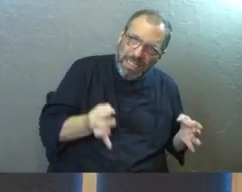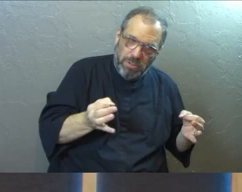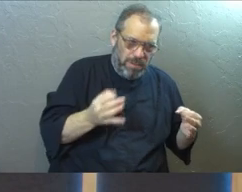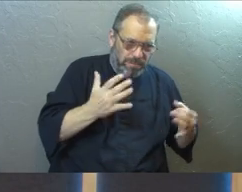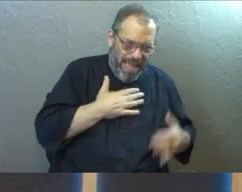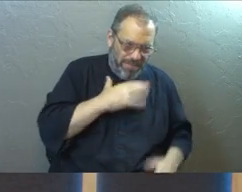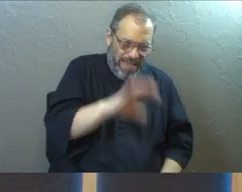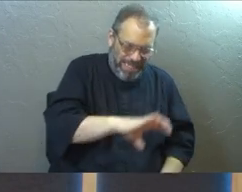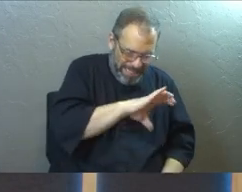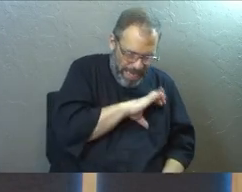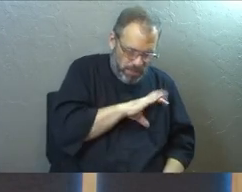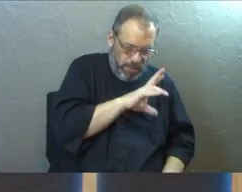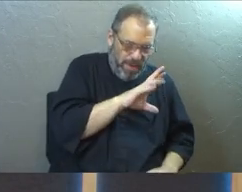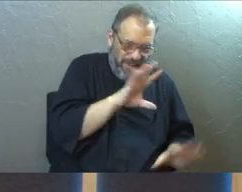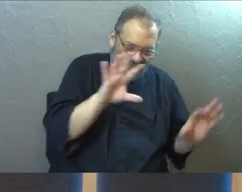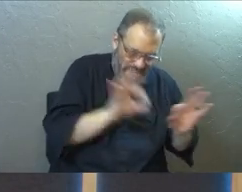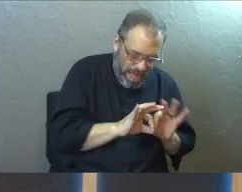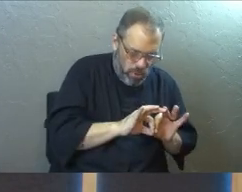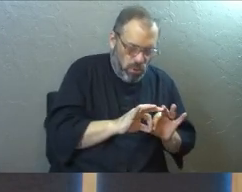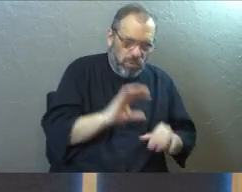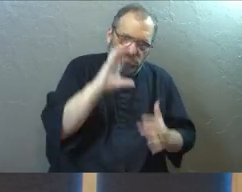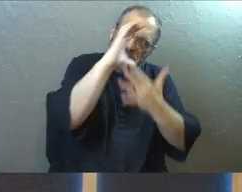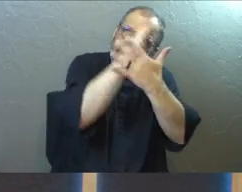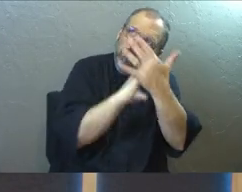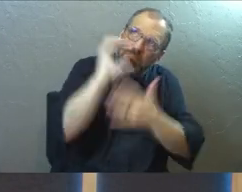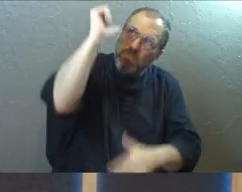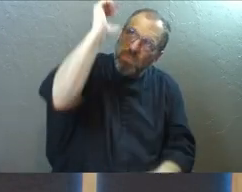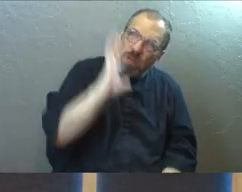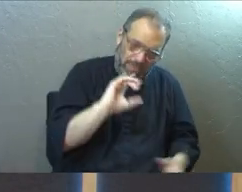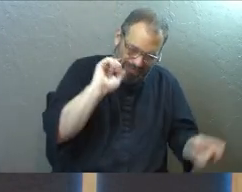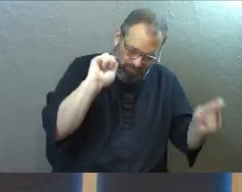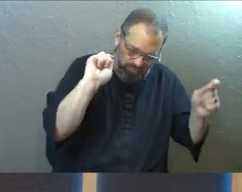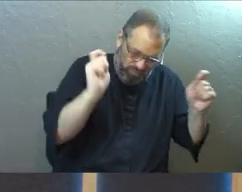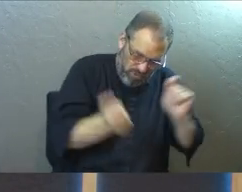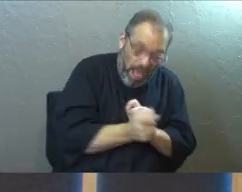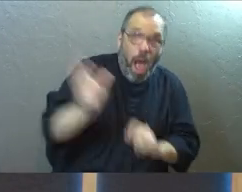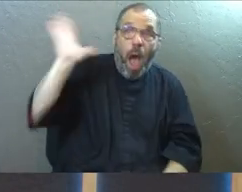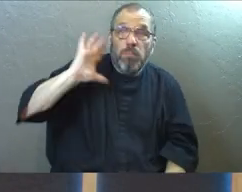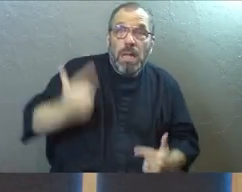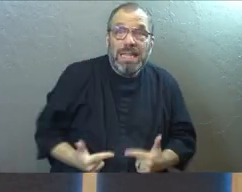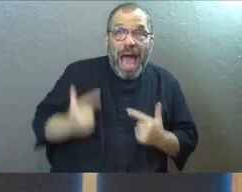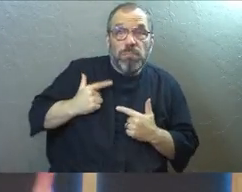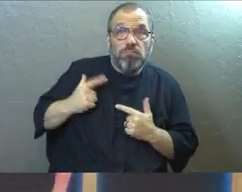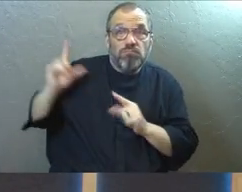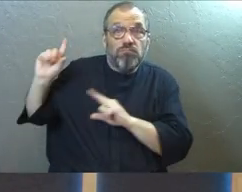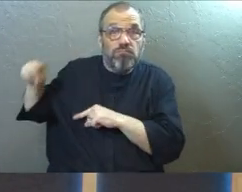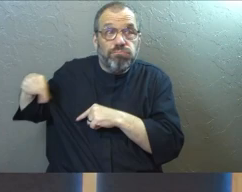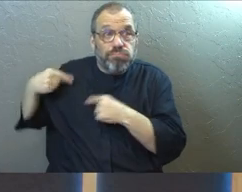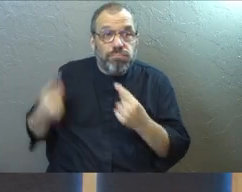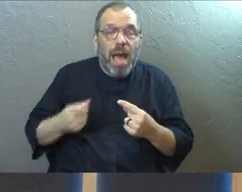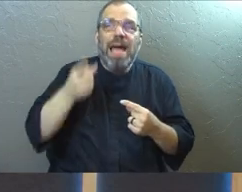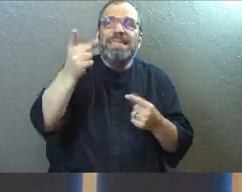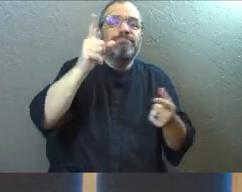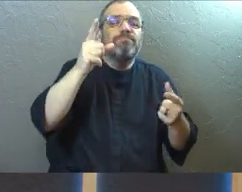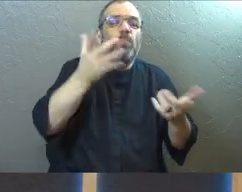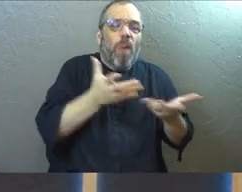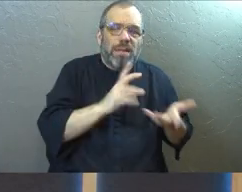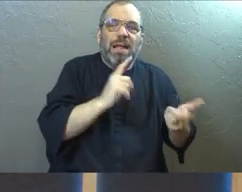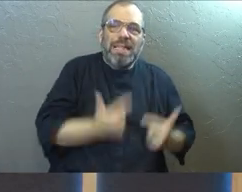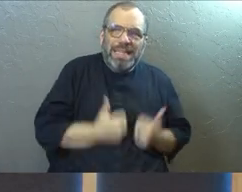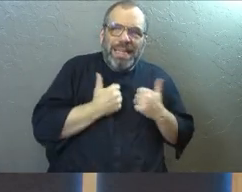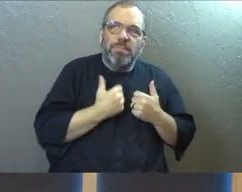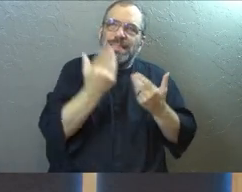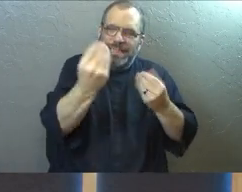to have character, to have values, to seek after God, to change the way that you used to live into the way that God wants you to live.